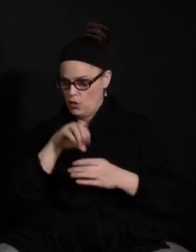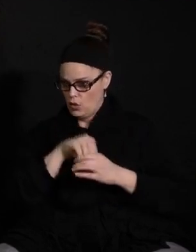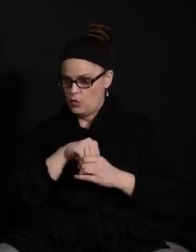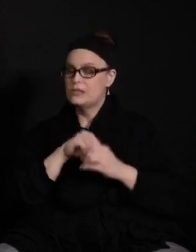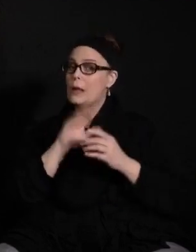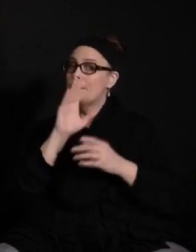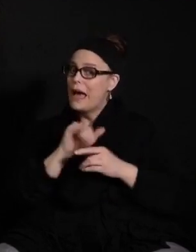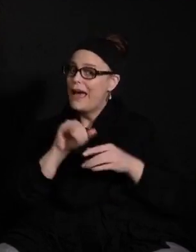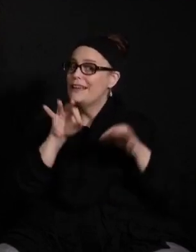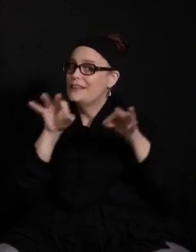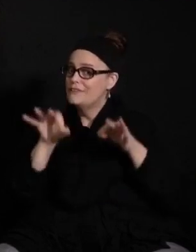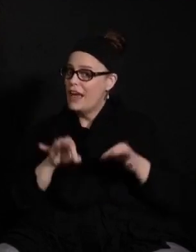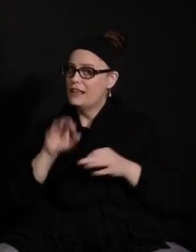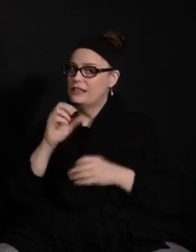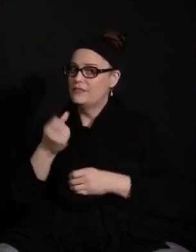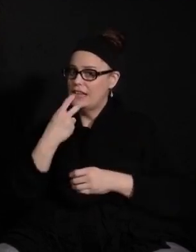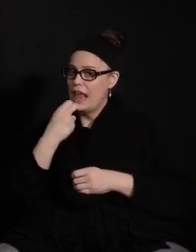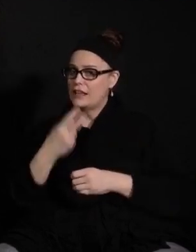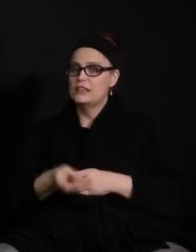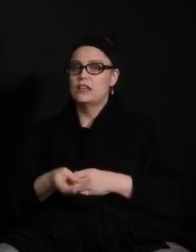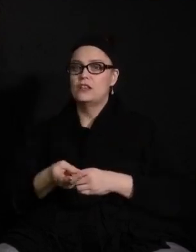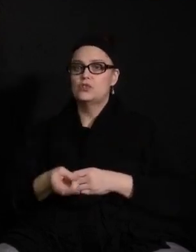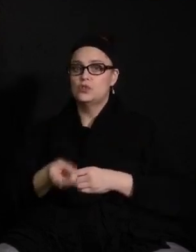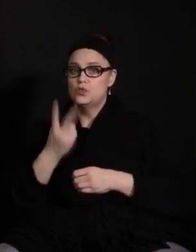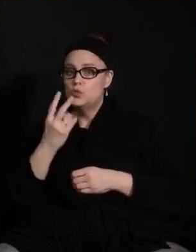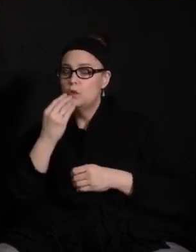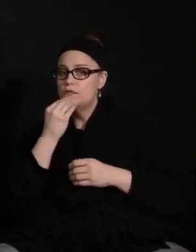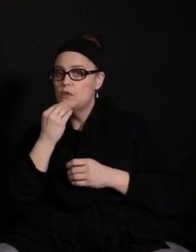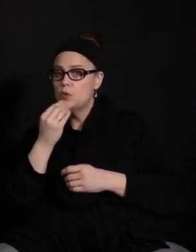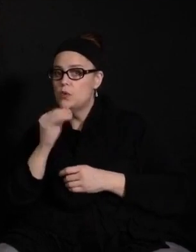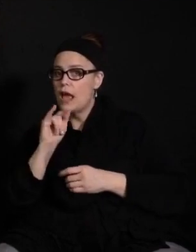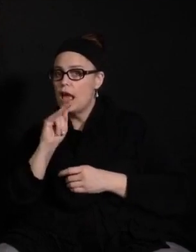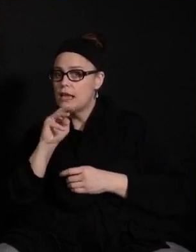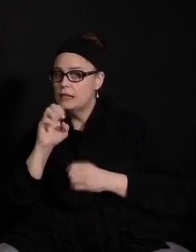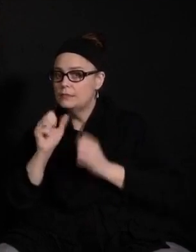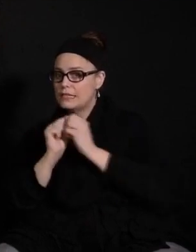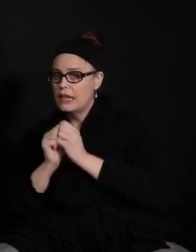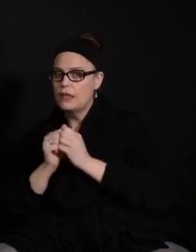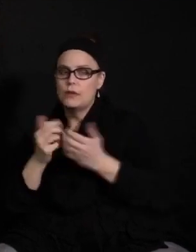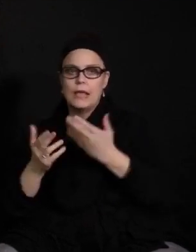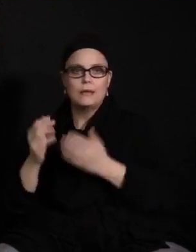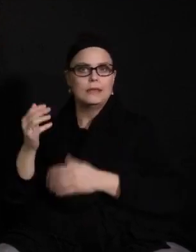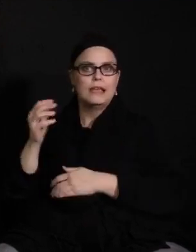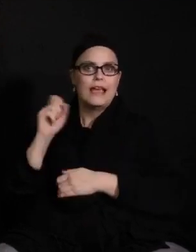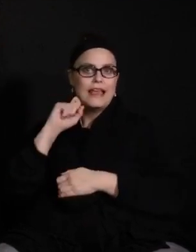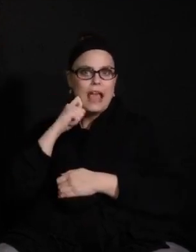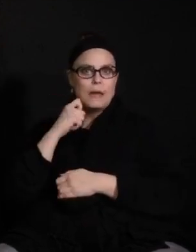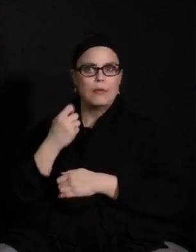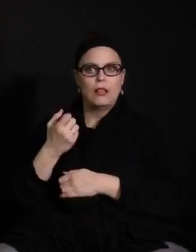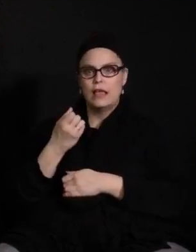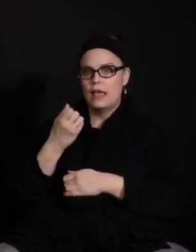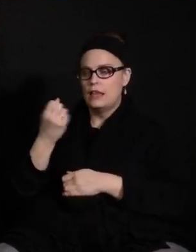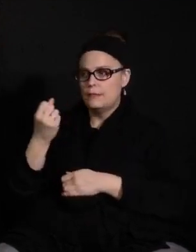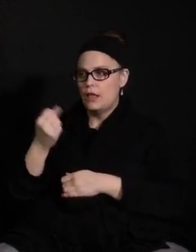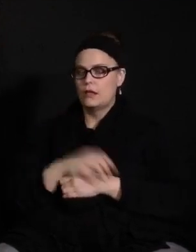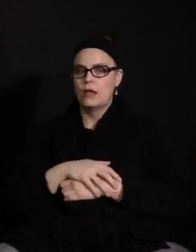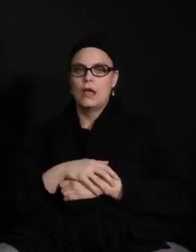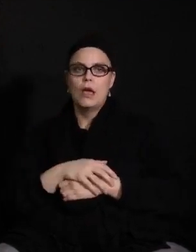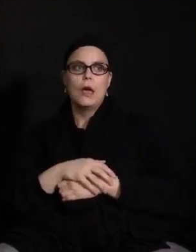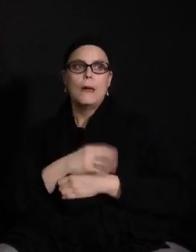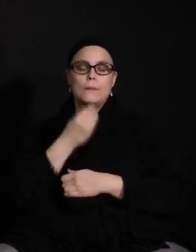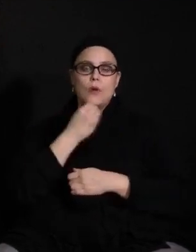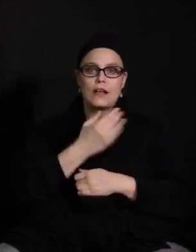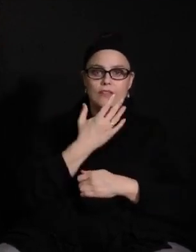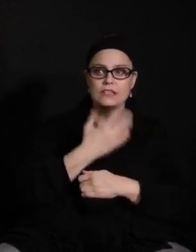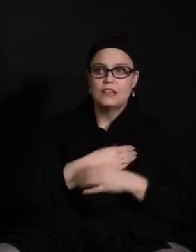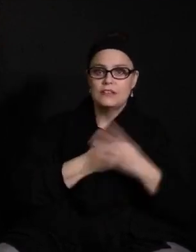defines a snack as two food items that are served together, such as maybe an apple and a milk. Breakfast is four items and lunch is five